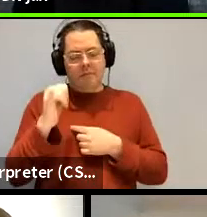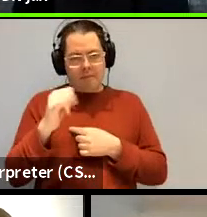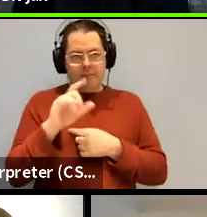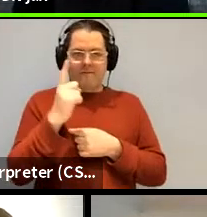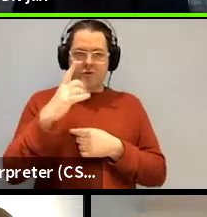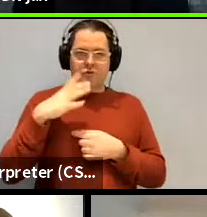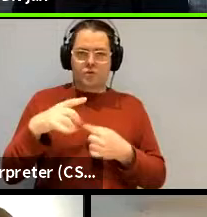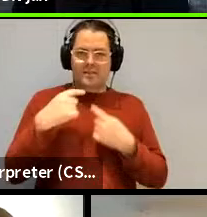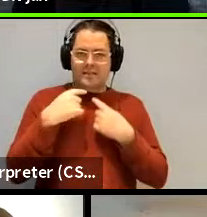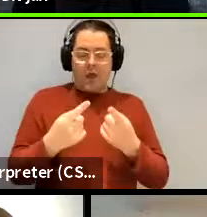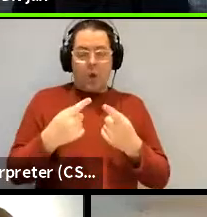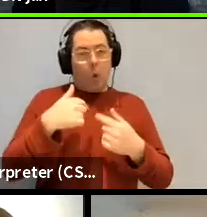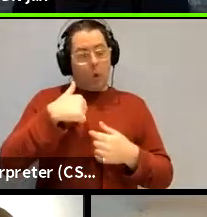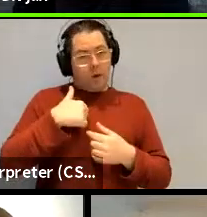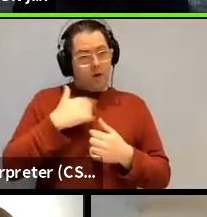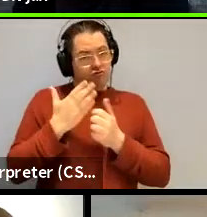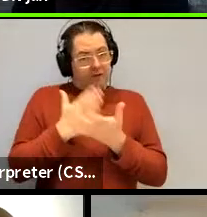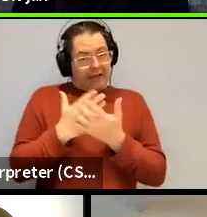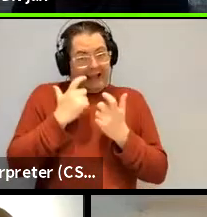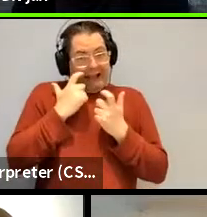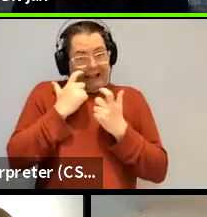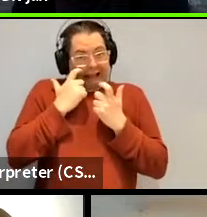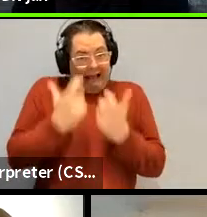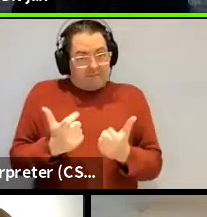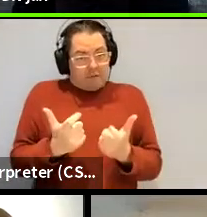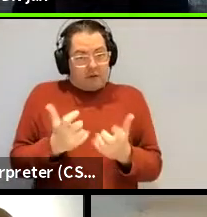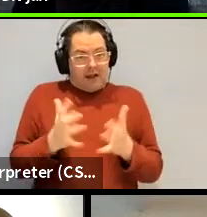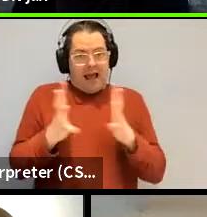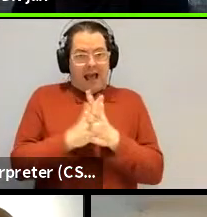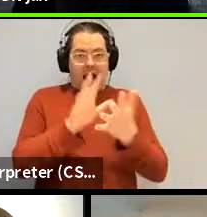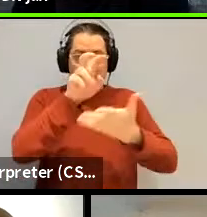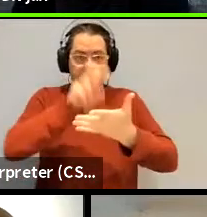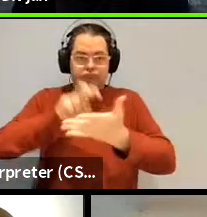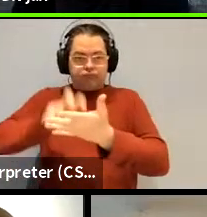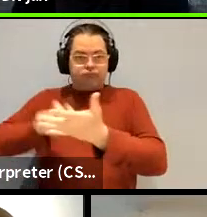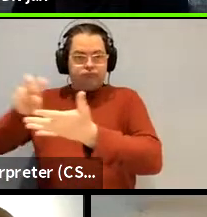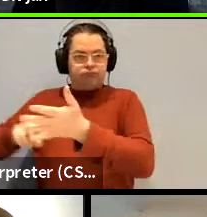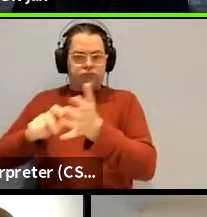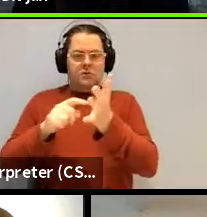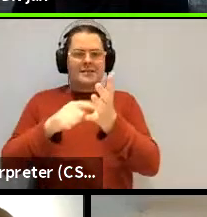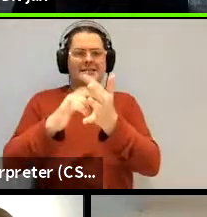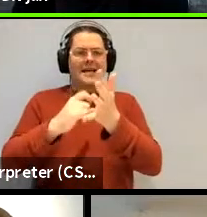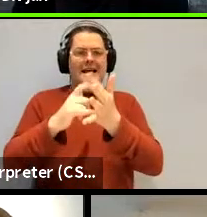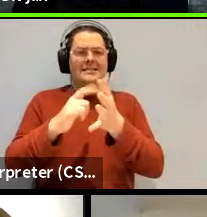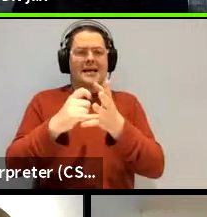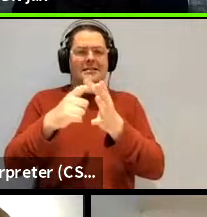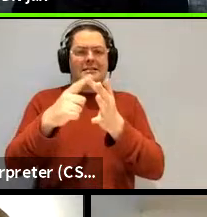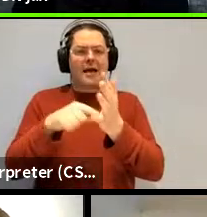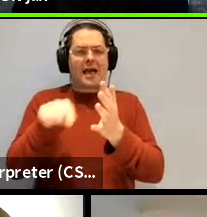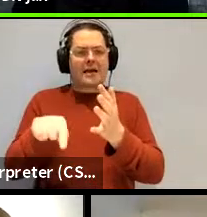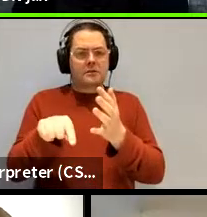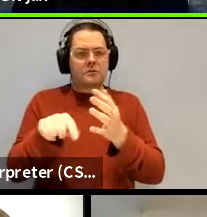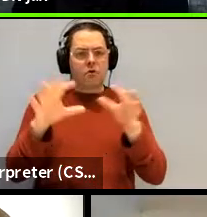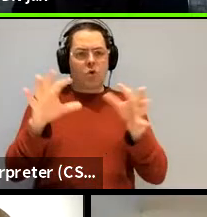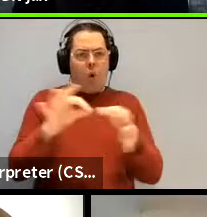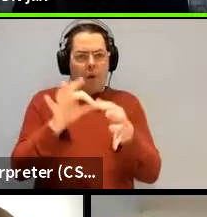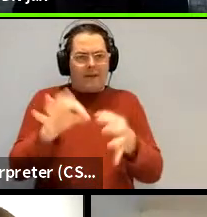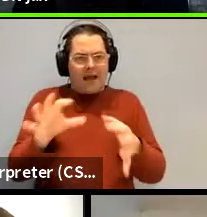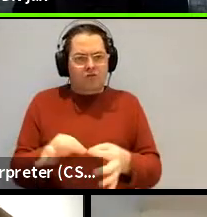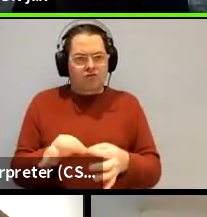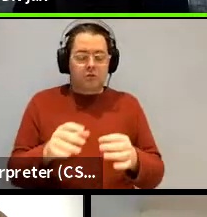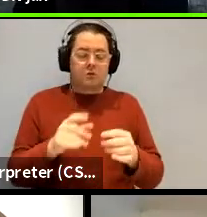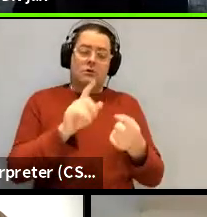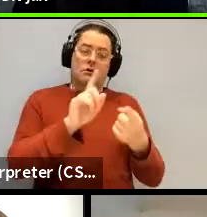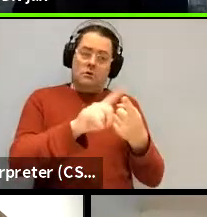we were really very very careful in annotating the uh tense aspect combinations and in addition to what the bnc provided